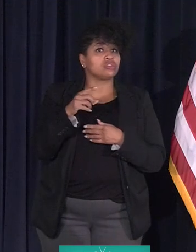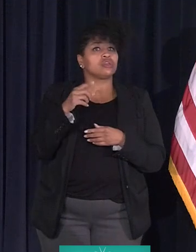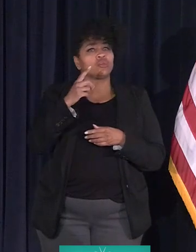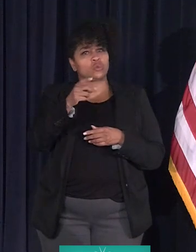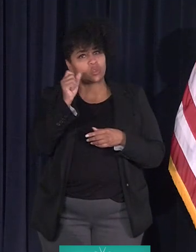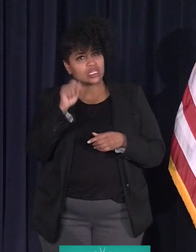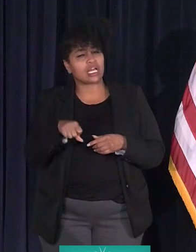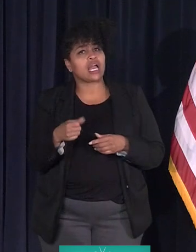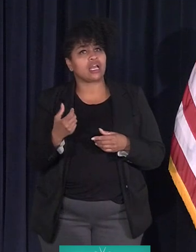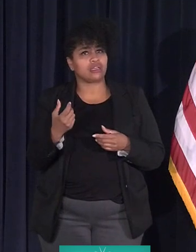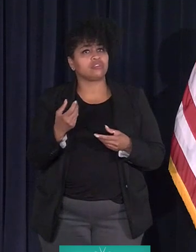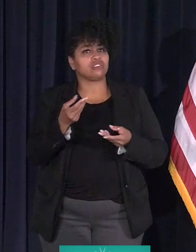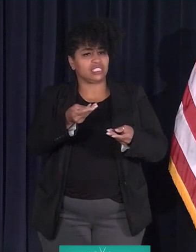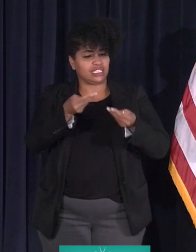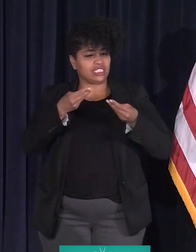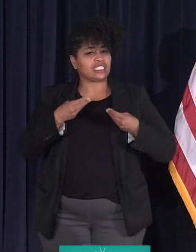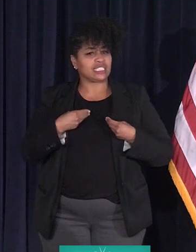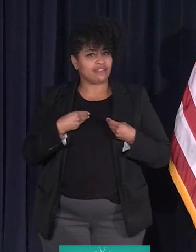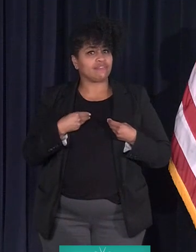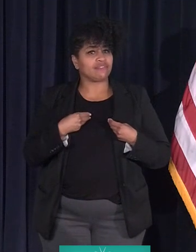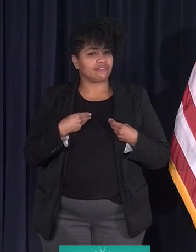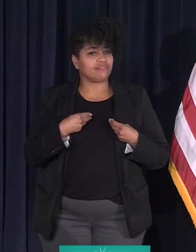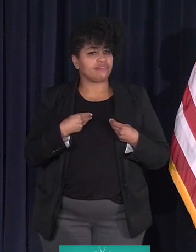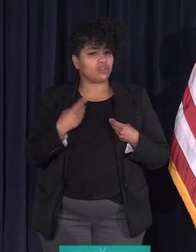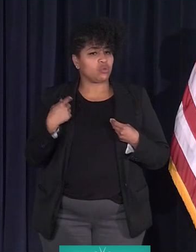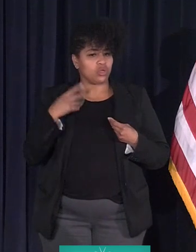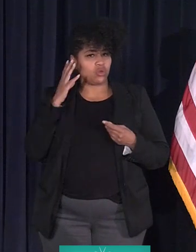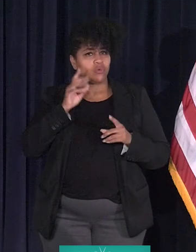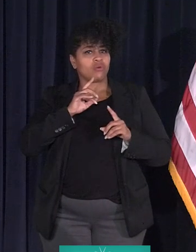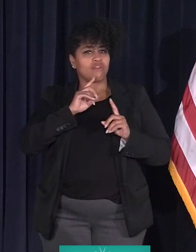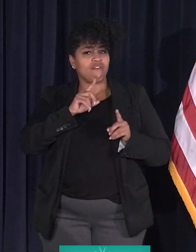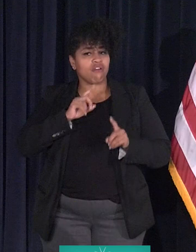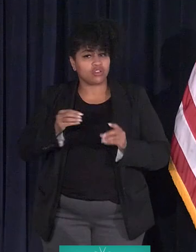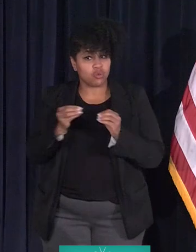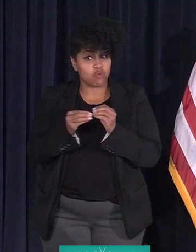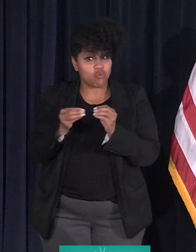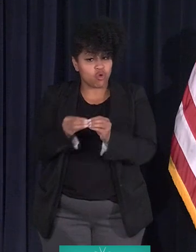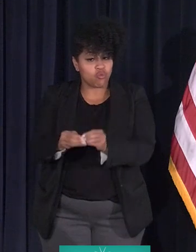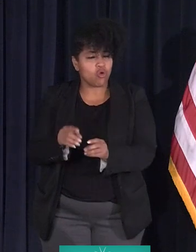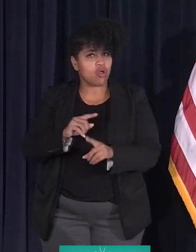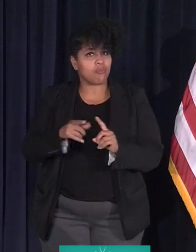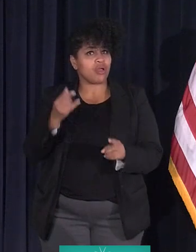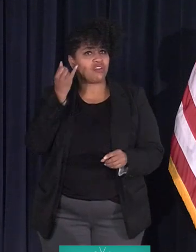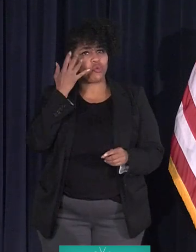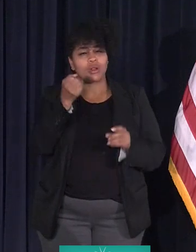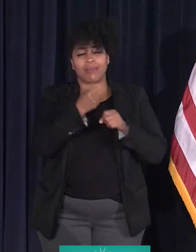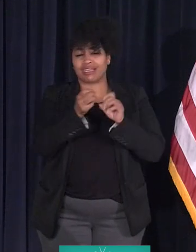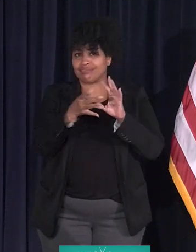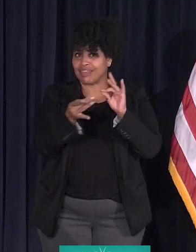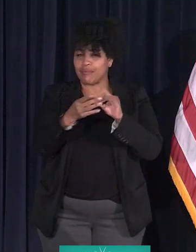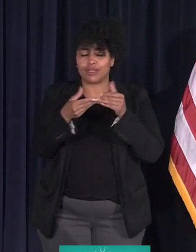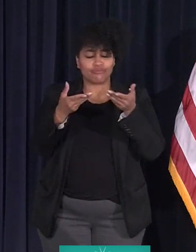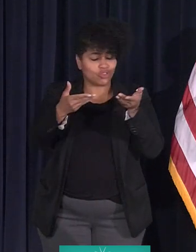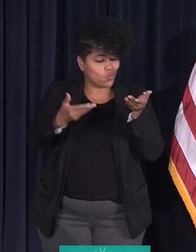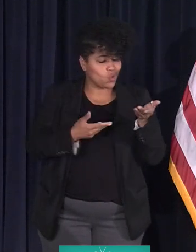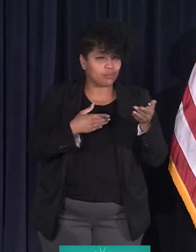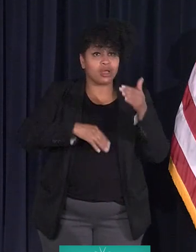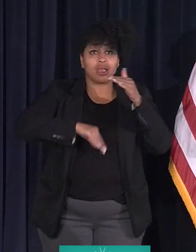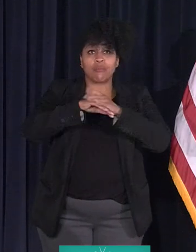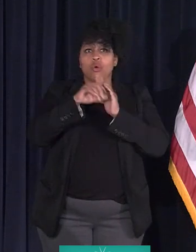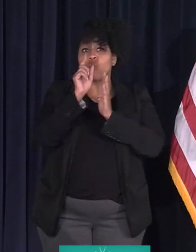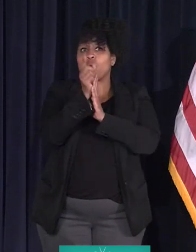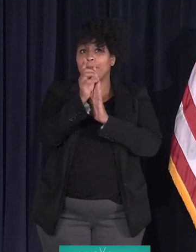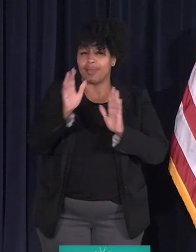you can give it to us succinctly, we'll get through a few more of If you just want to give a statement, you can give a statement for up to one minute.